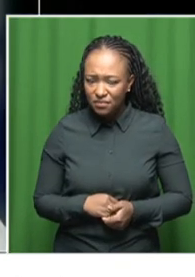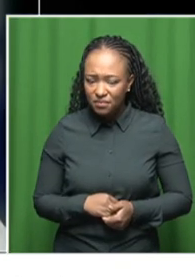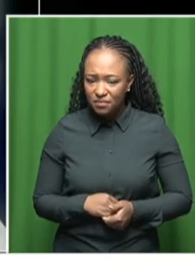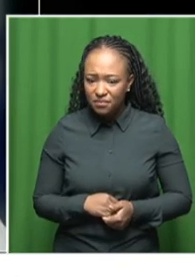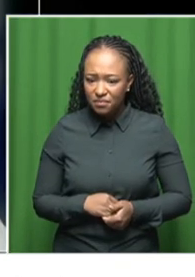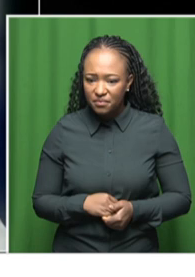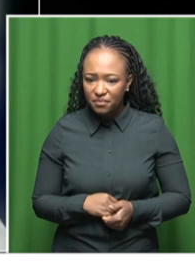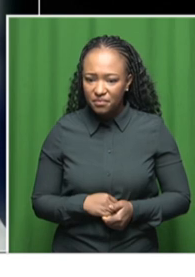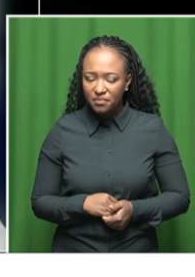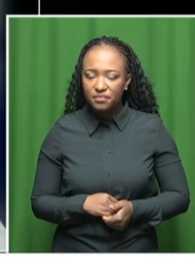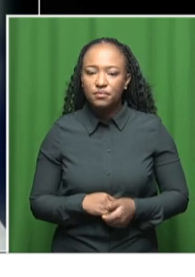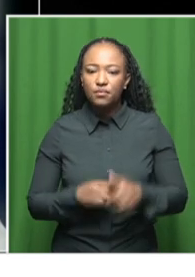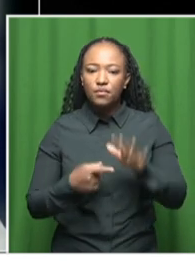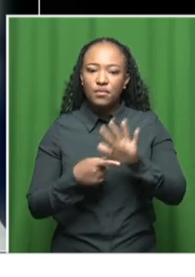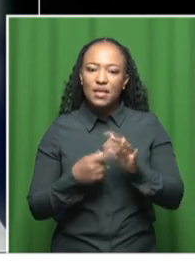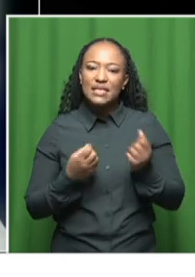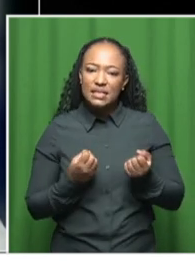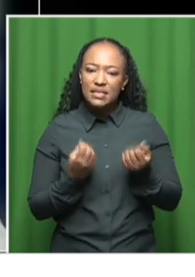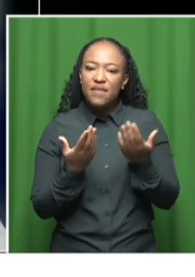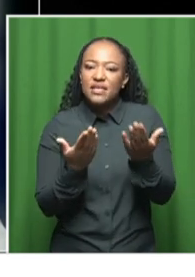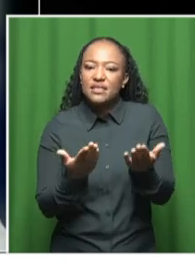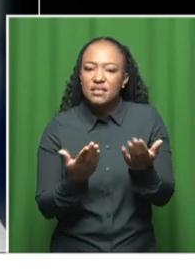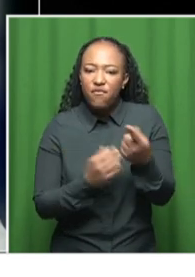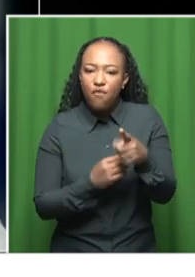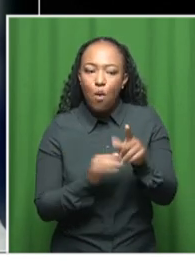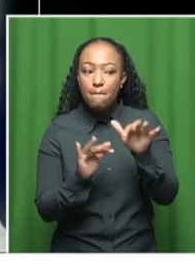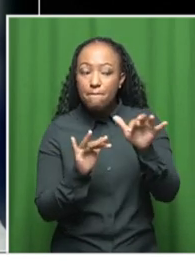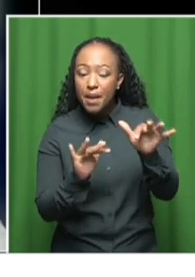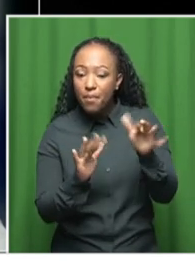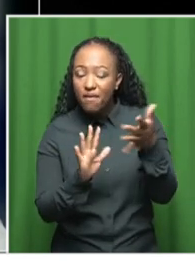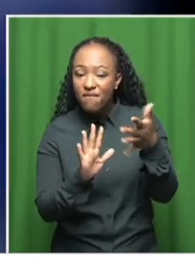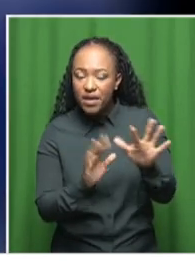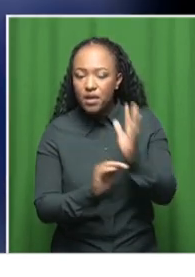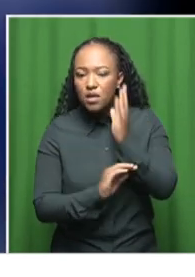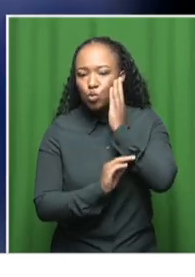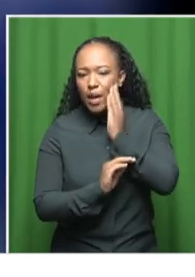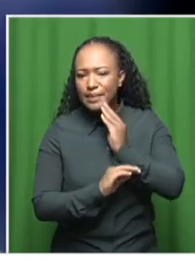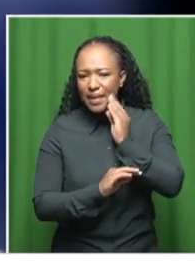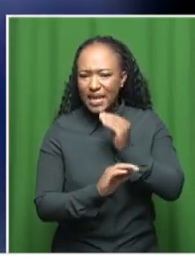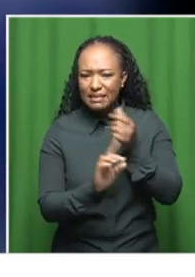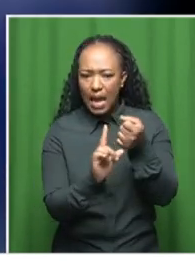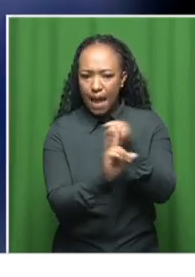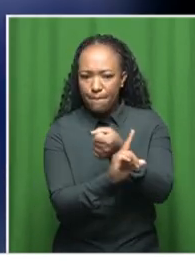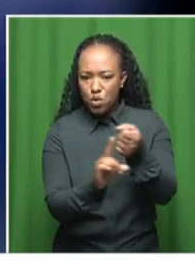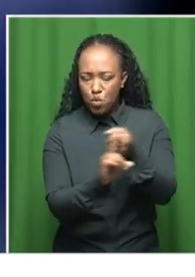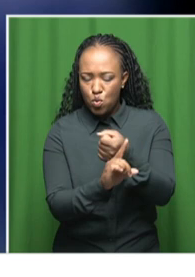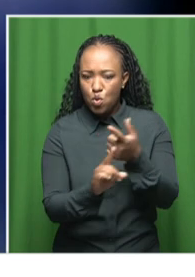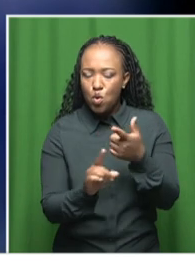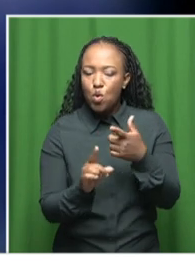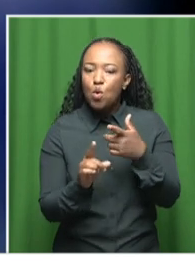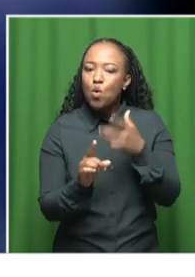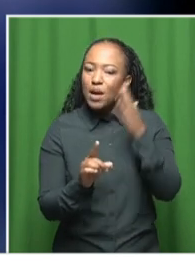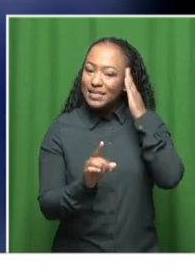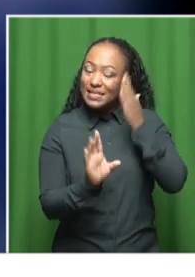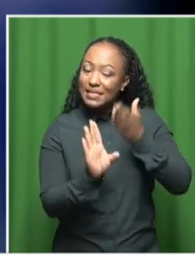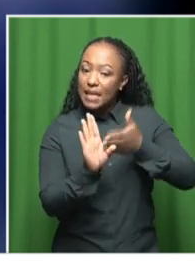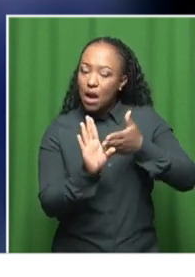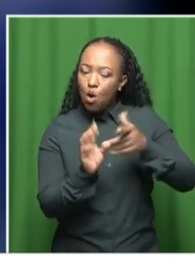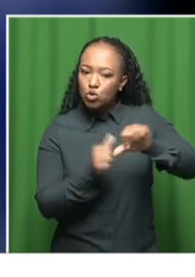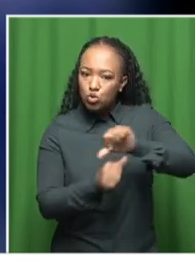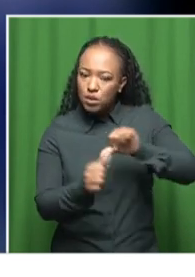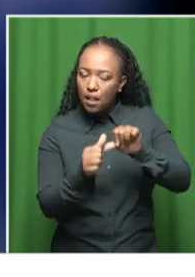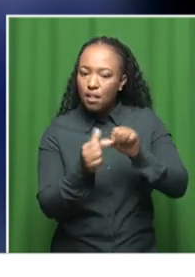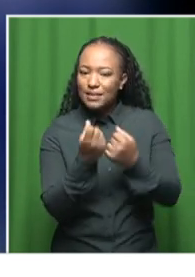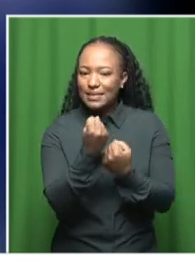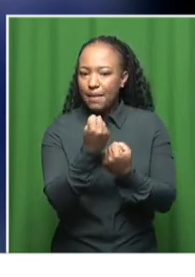The service provision for survivors, one for psychosocial support that the Department of Social Development still have a lot of